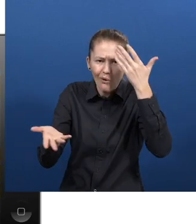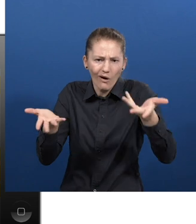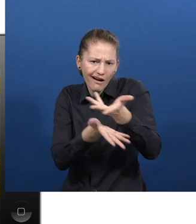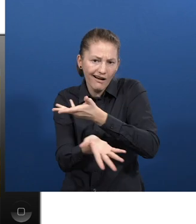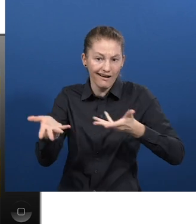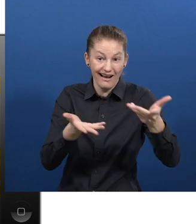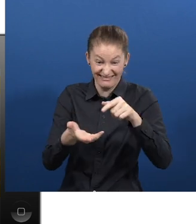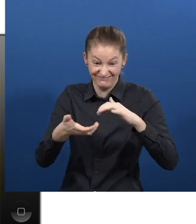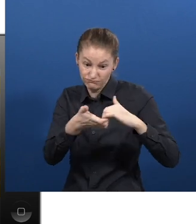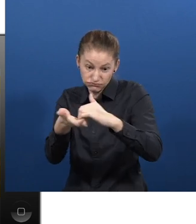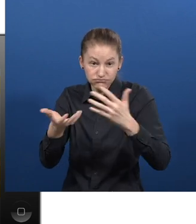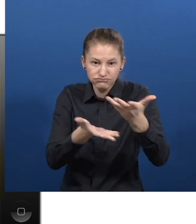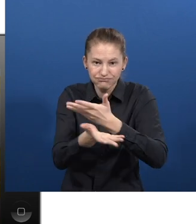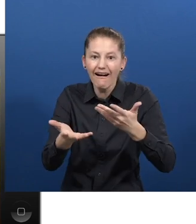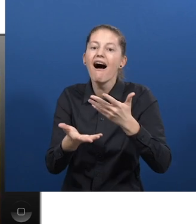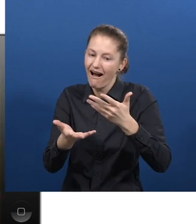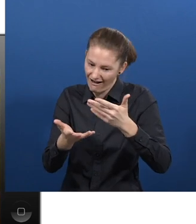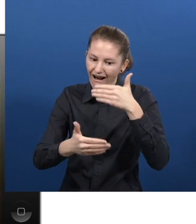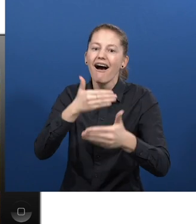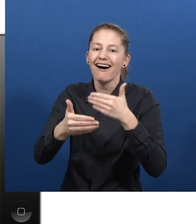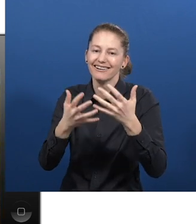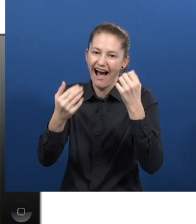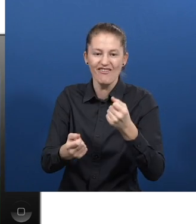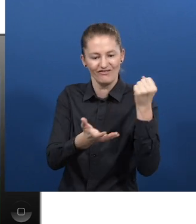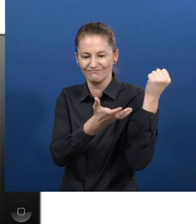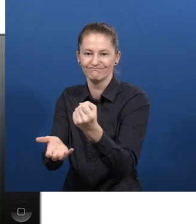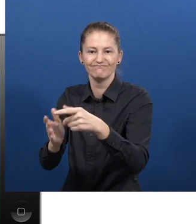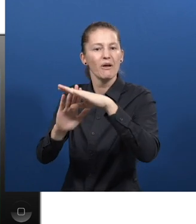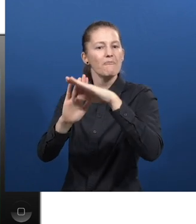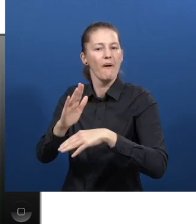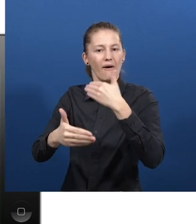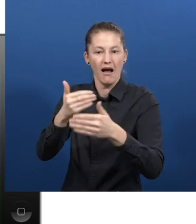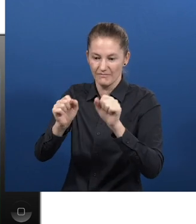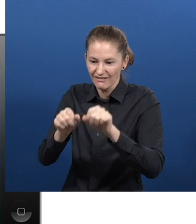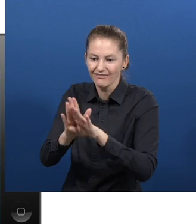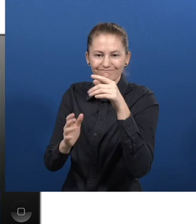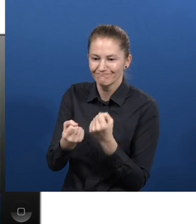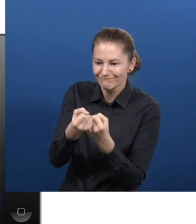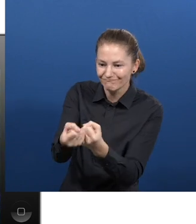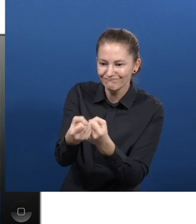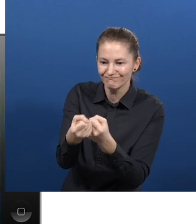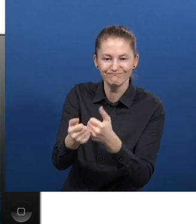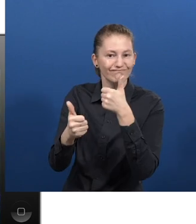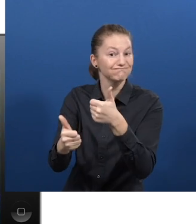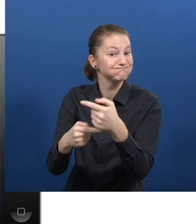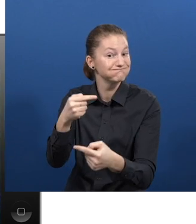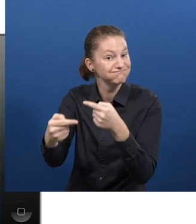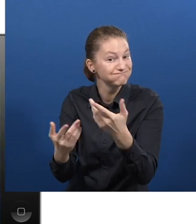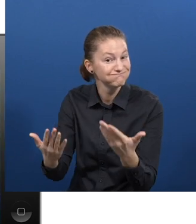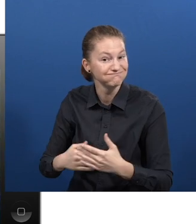collaboration they started, they applied to our grant program. We are currently supporting the project.